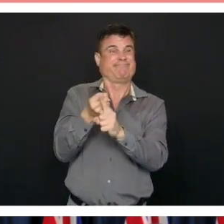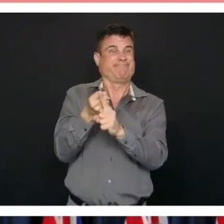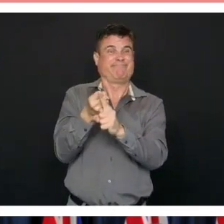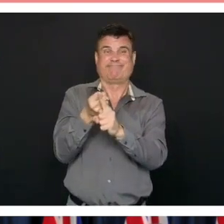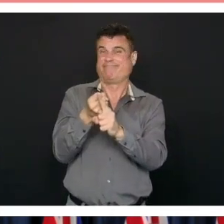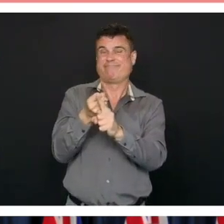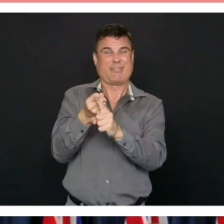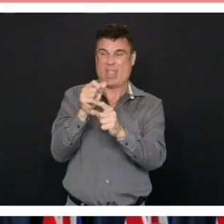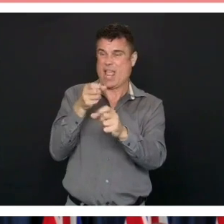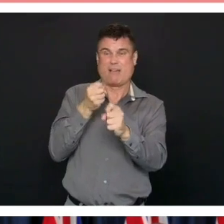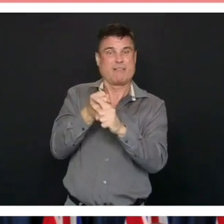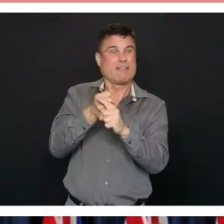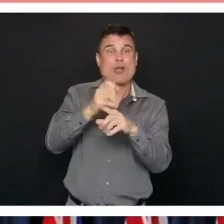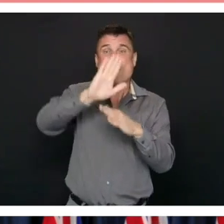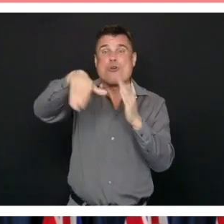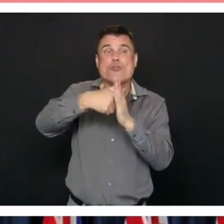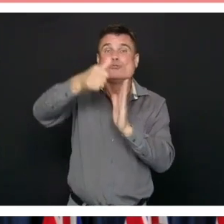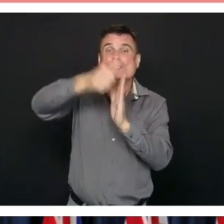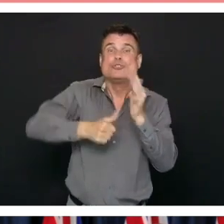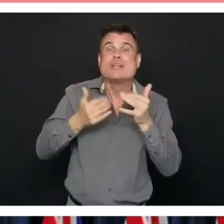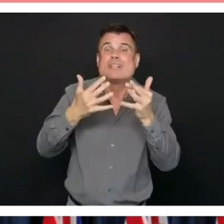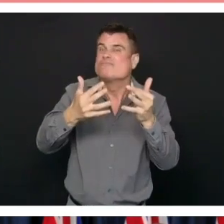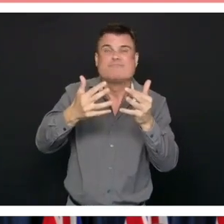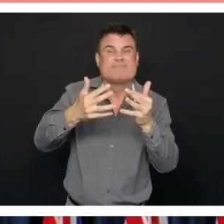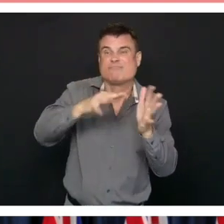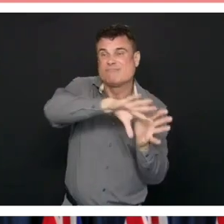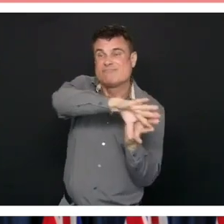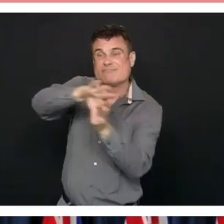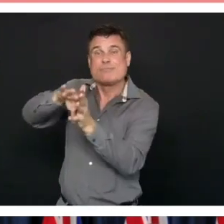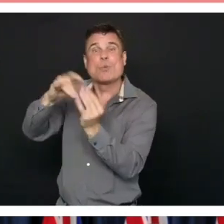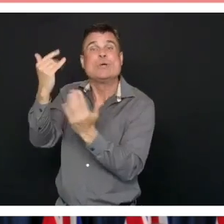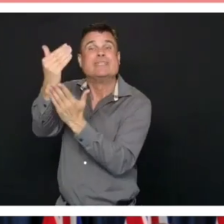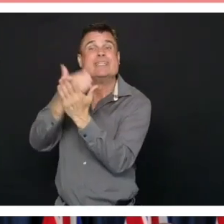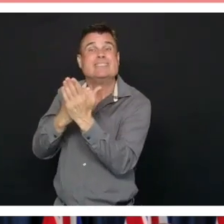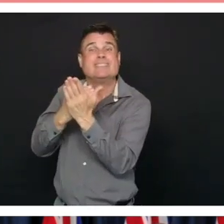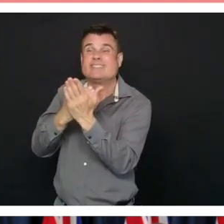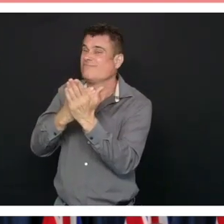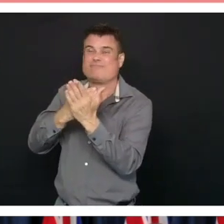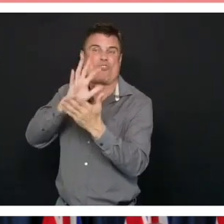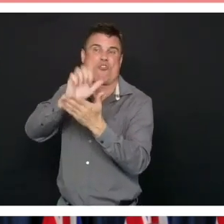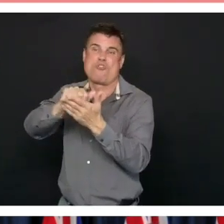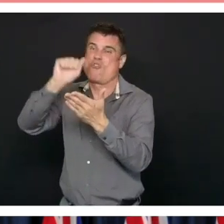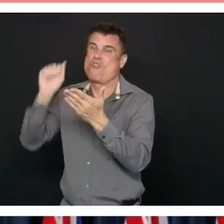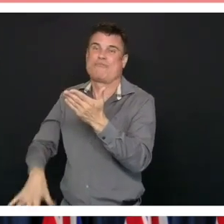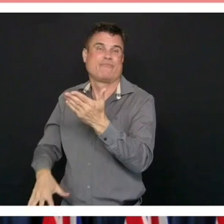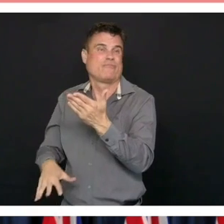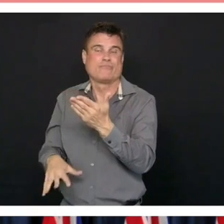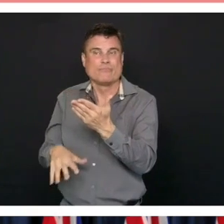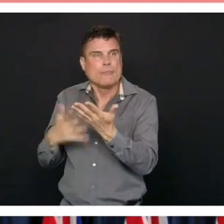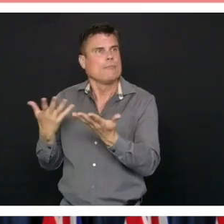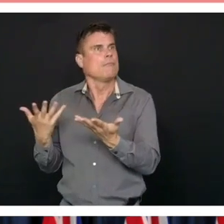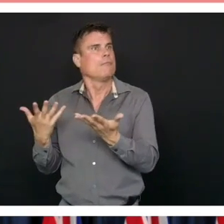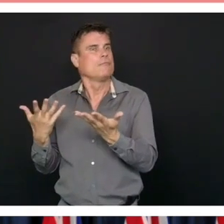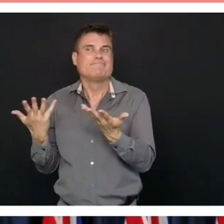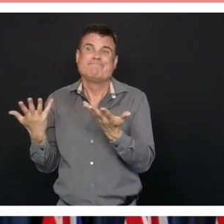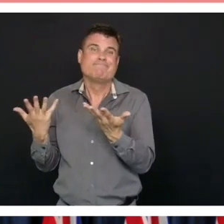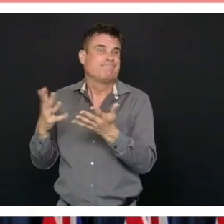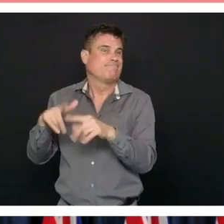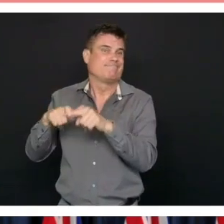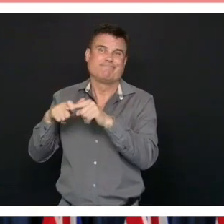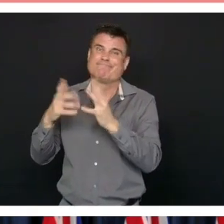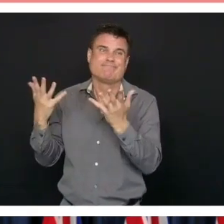in recent years in increasing the number of surgeries significantly as occurred in the 2018, 2019